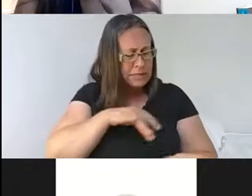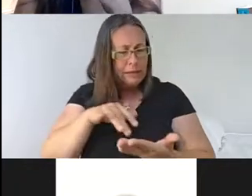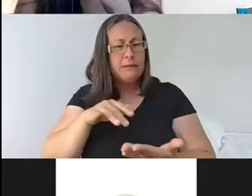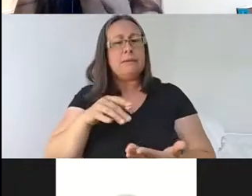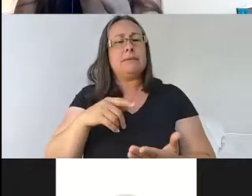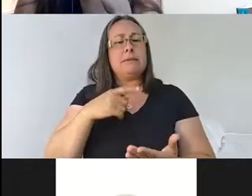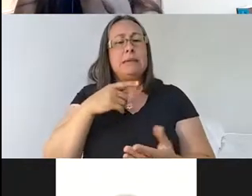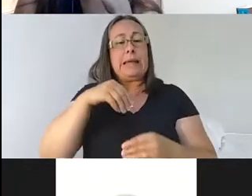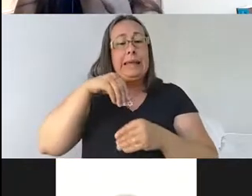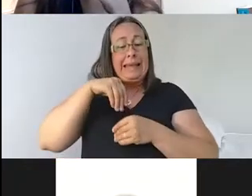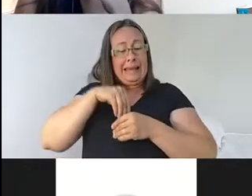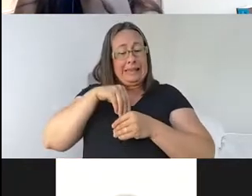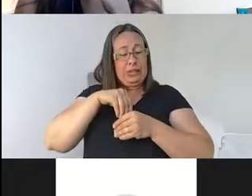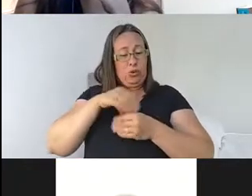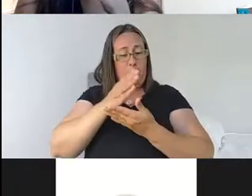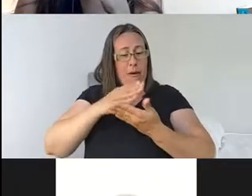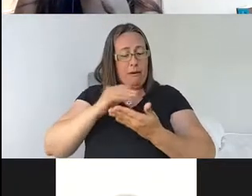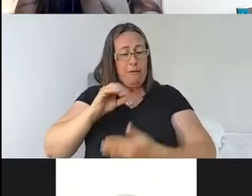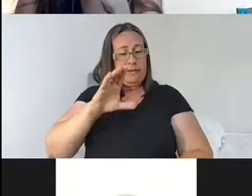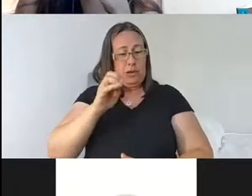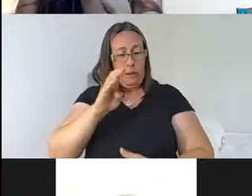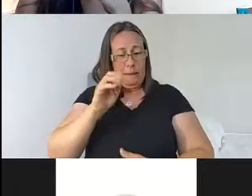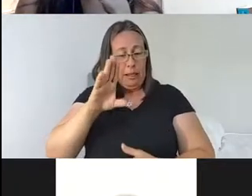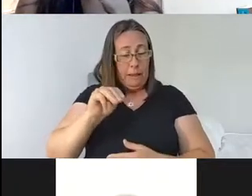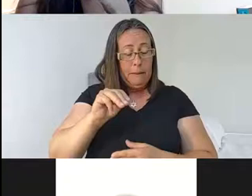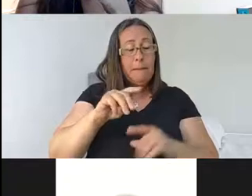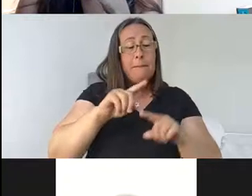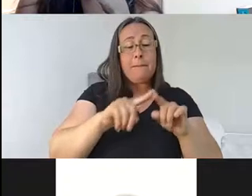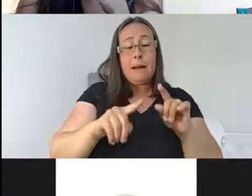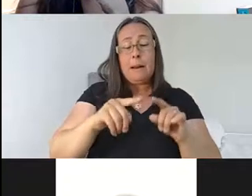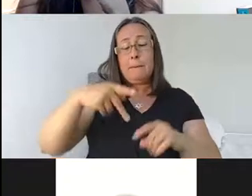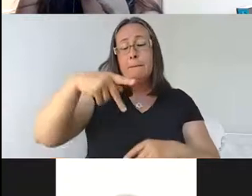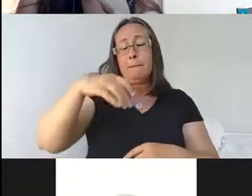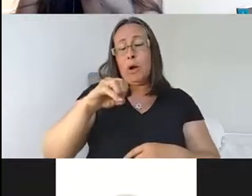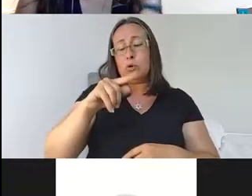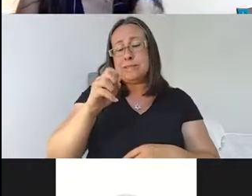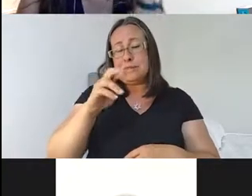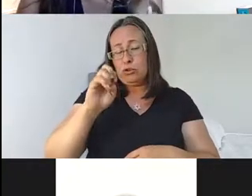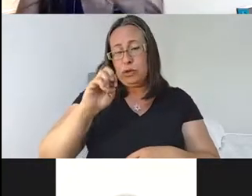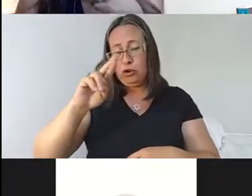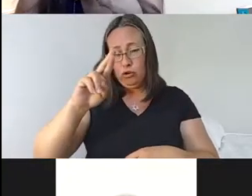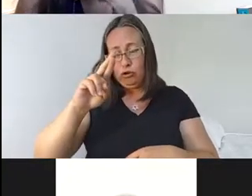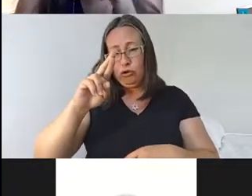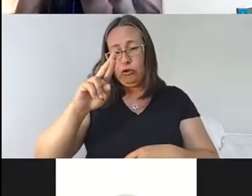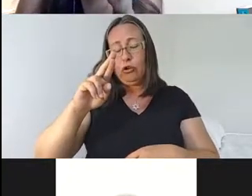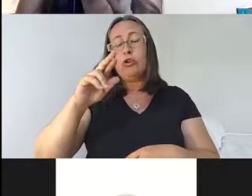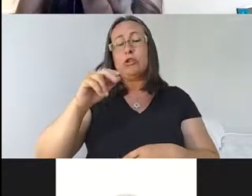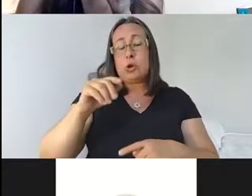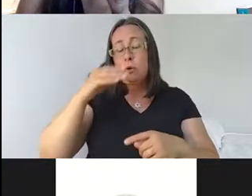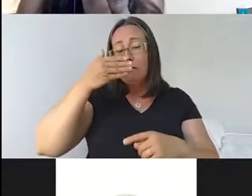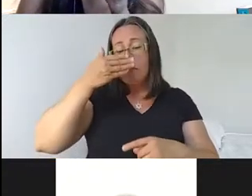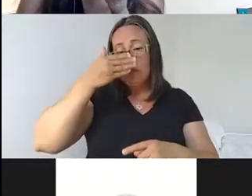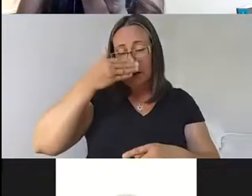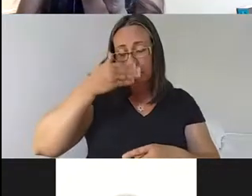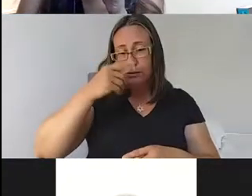cerebellum, um, while areas with the posterior areas. So anterior being towards the front of the head brain,